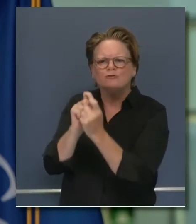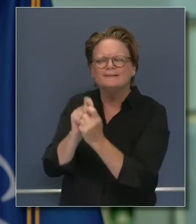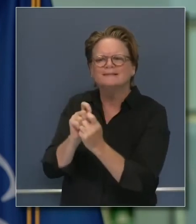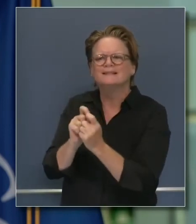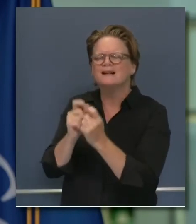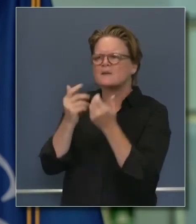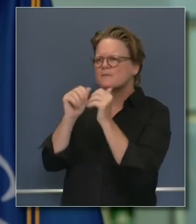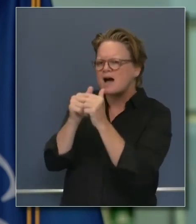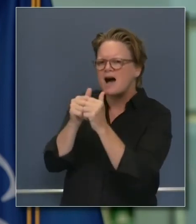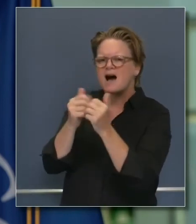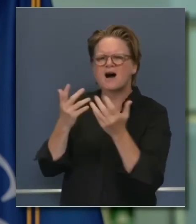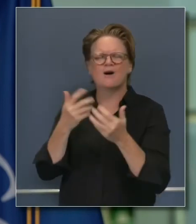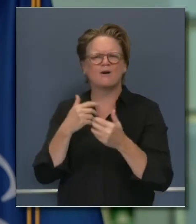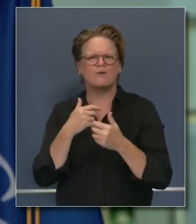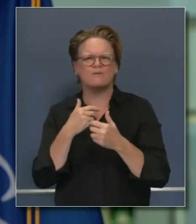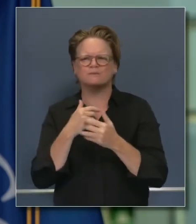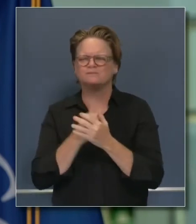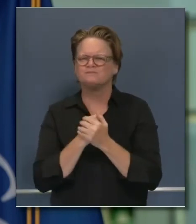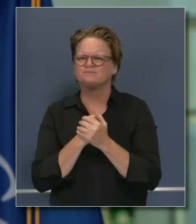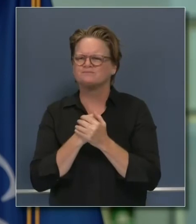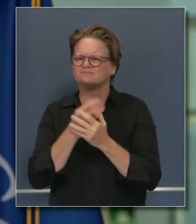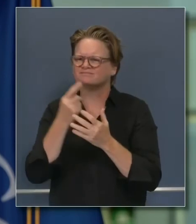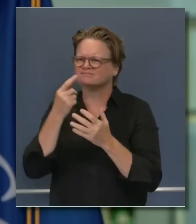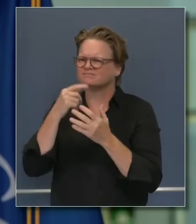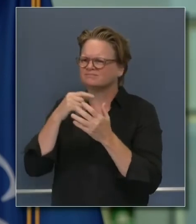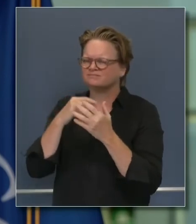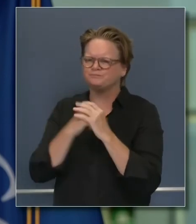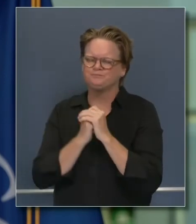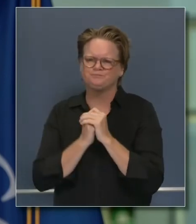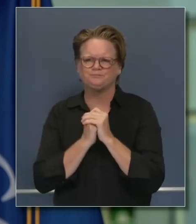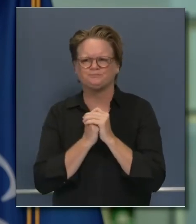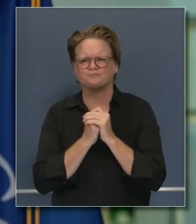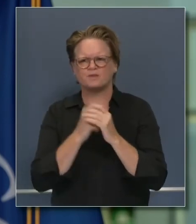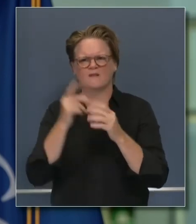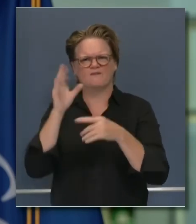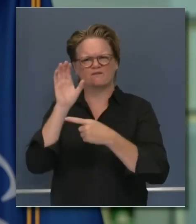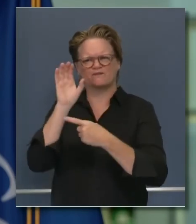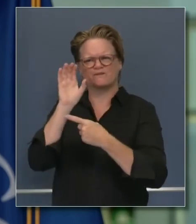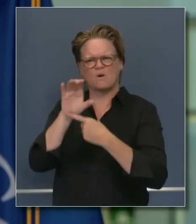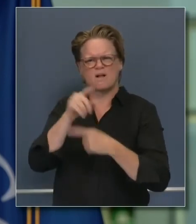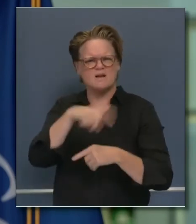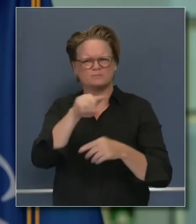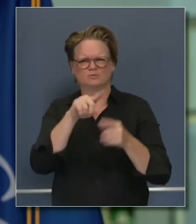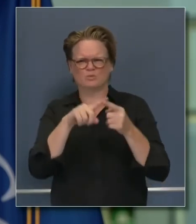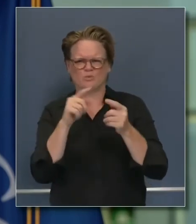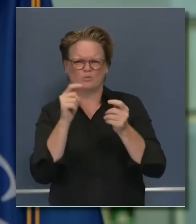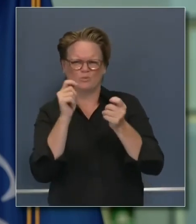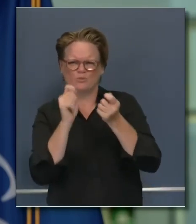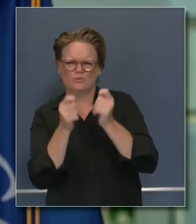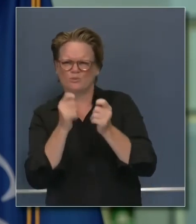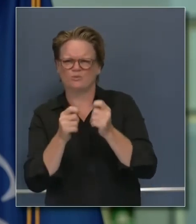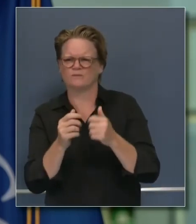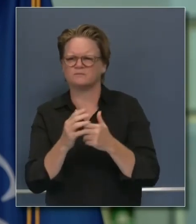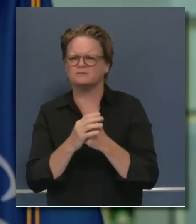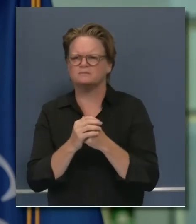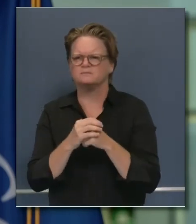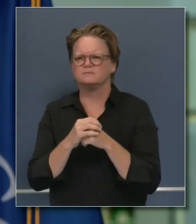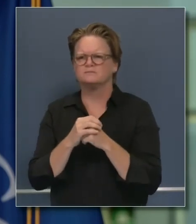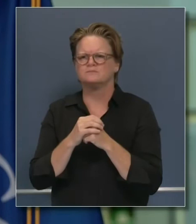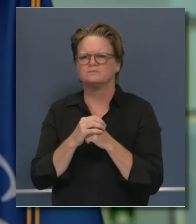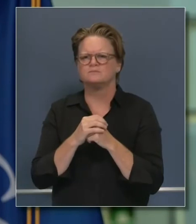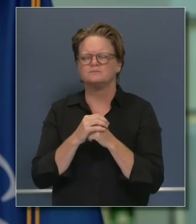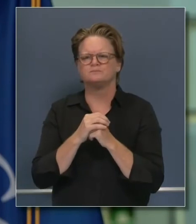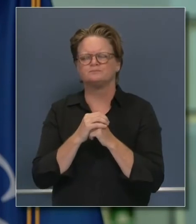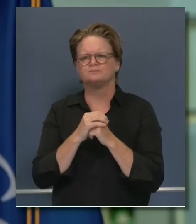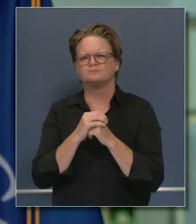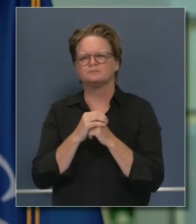space, we share that with you and adjust our way of doing the calculations, but in our current approach, we feel confident